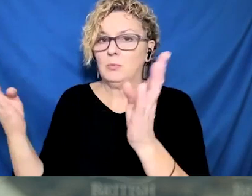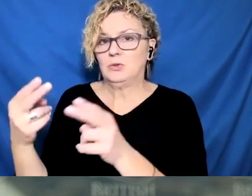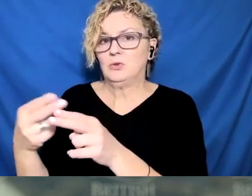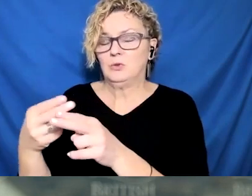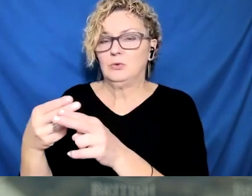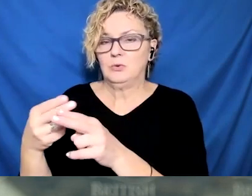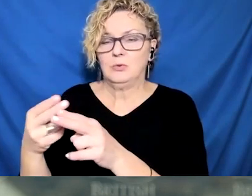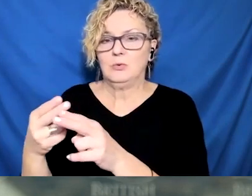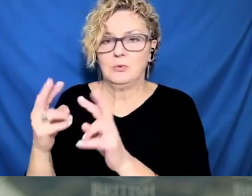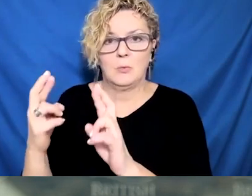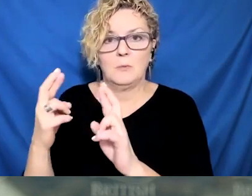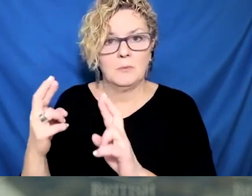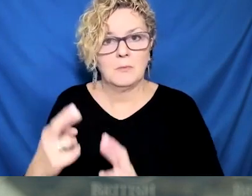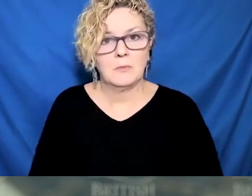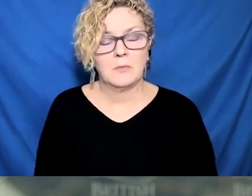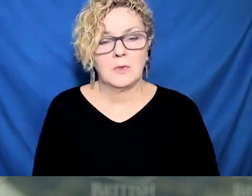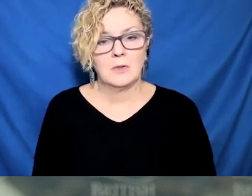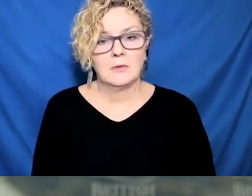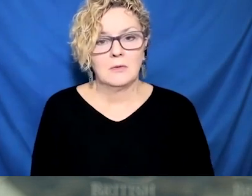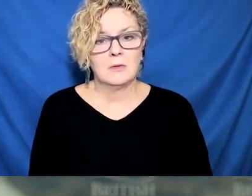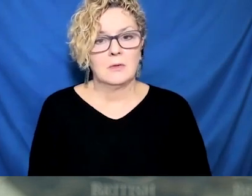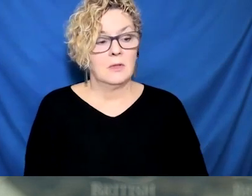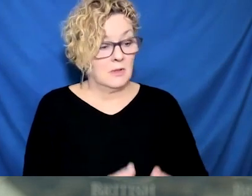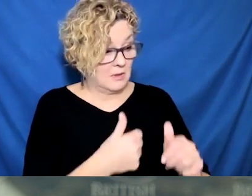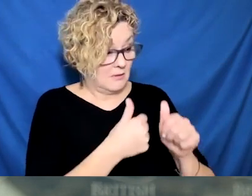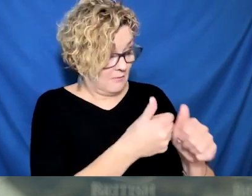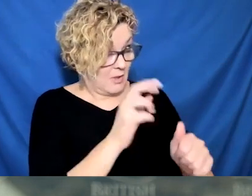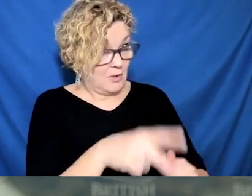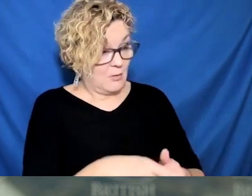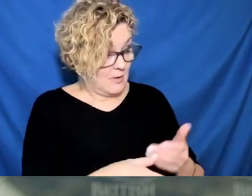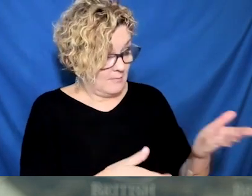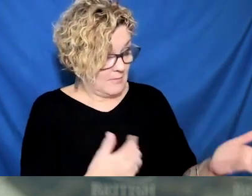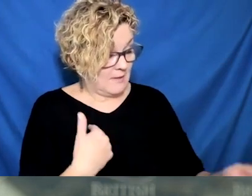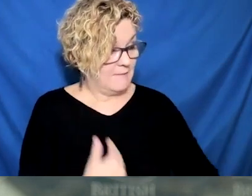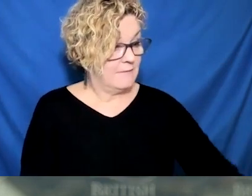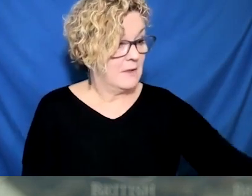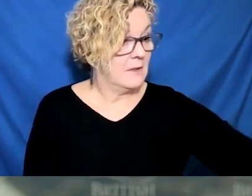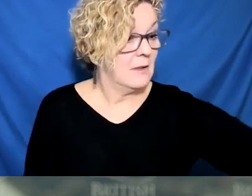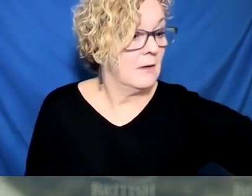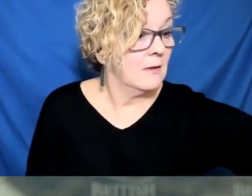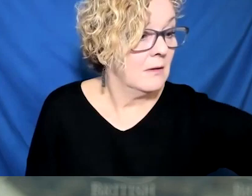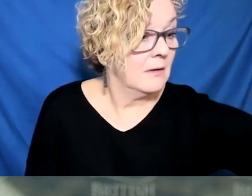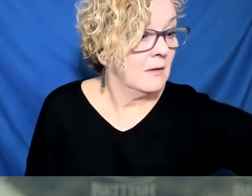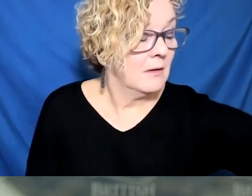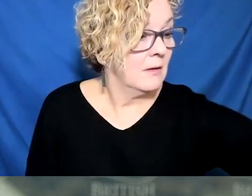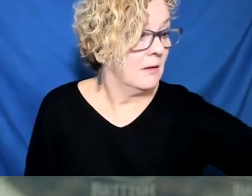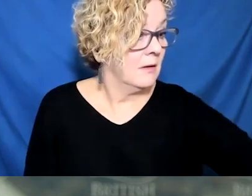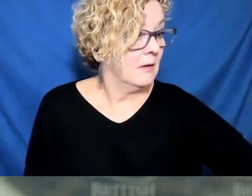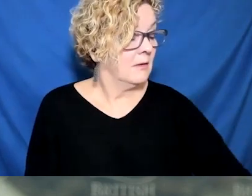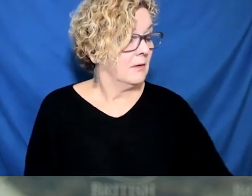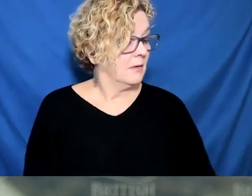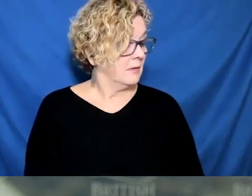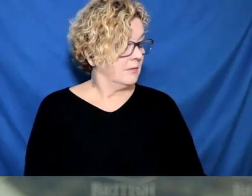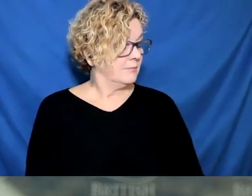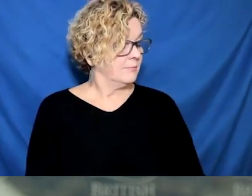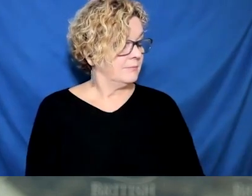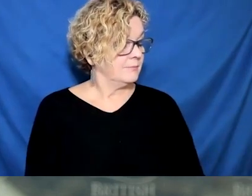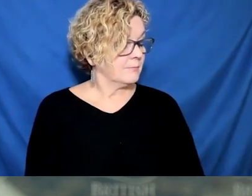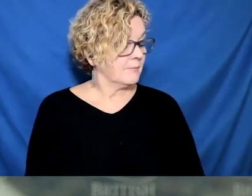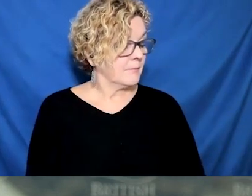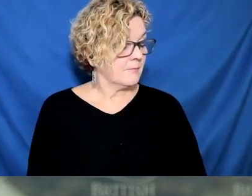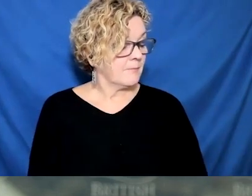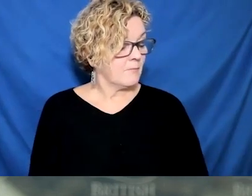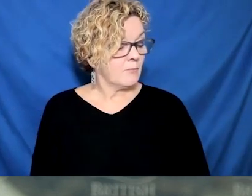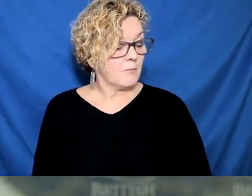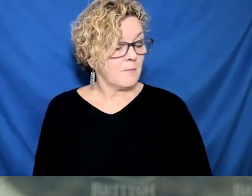day protection. But five days is a significant improvement. And but this recognizes,